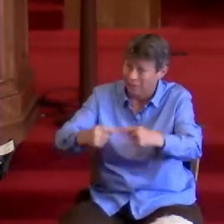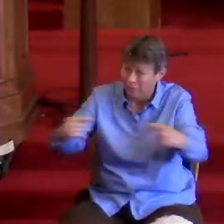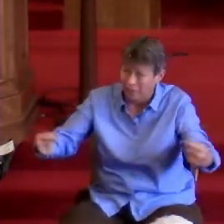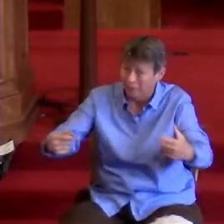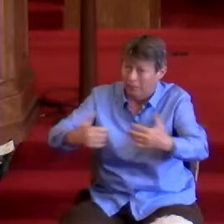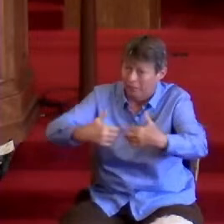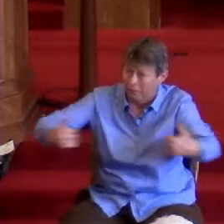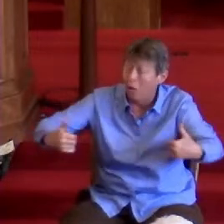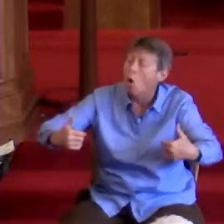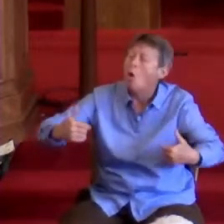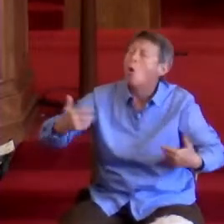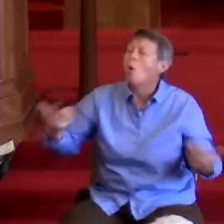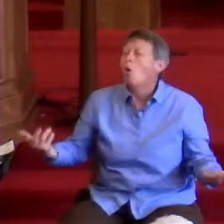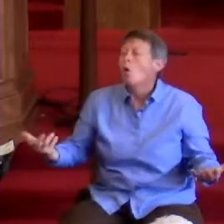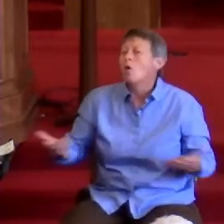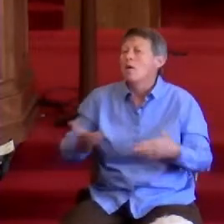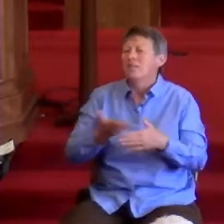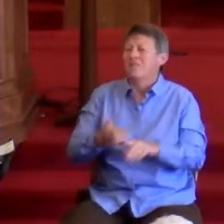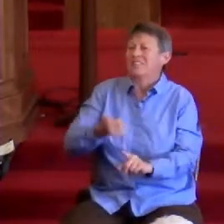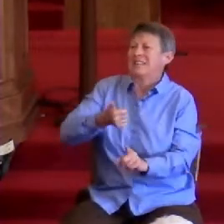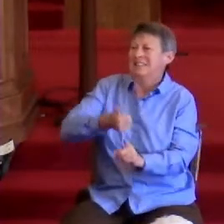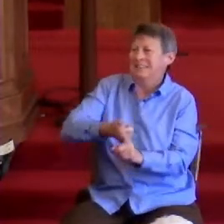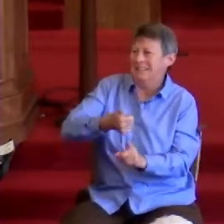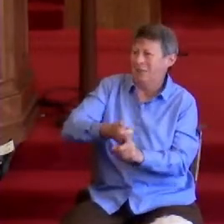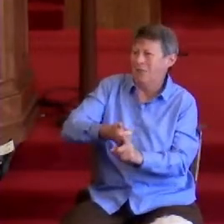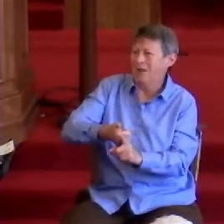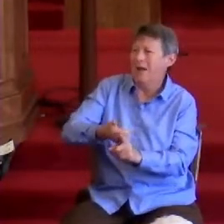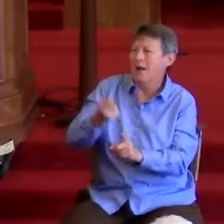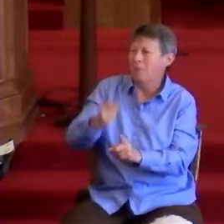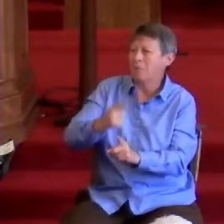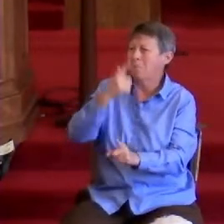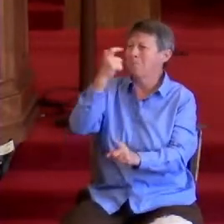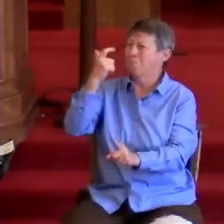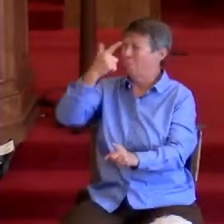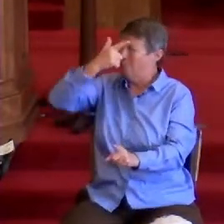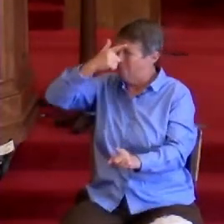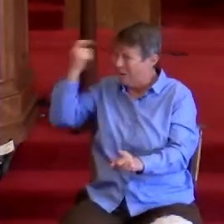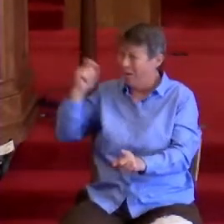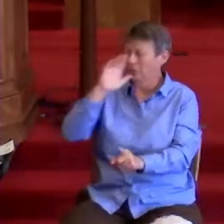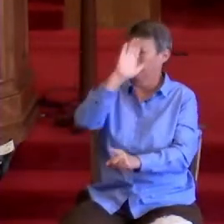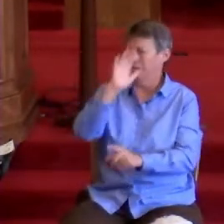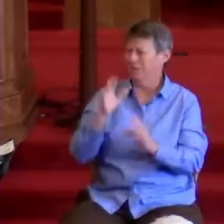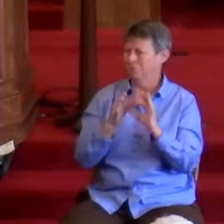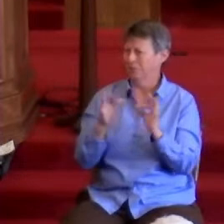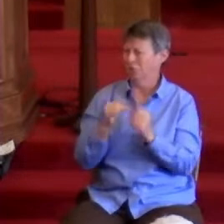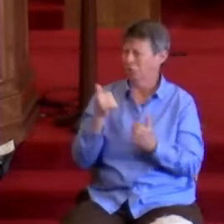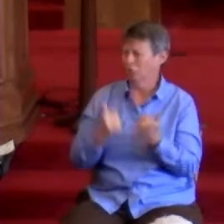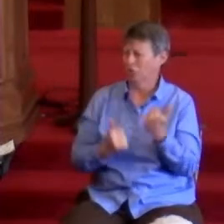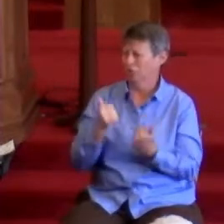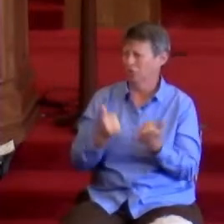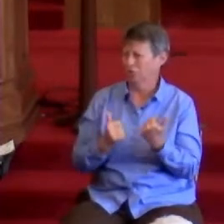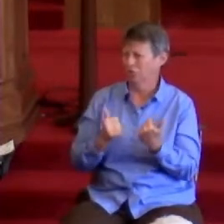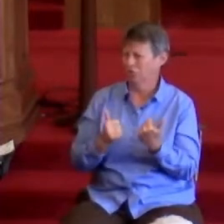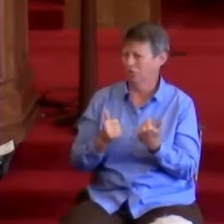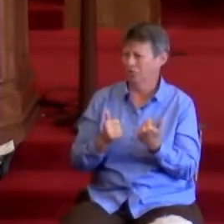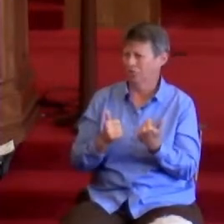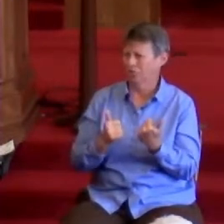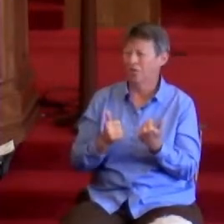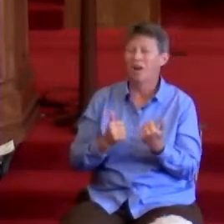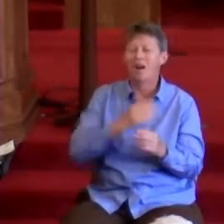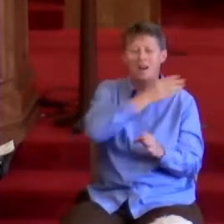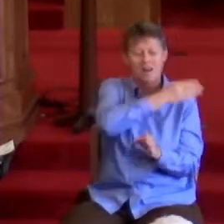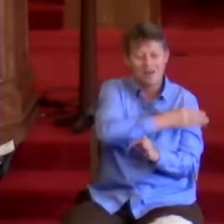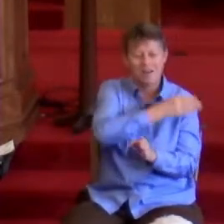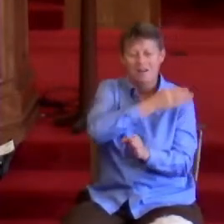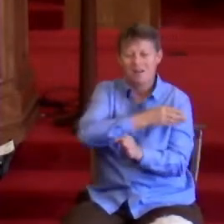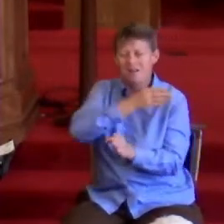Or is division a result of his message? There have been clues all along the